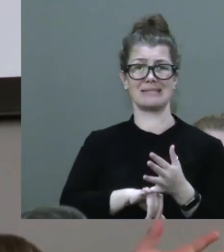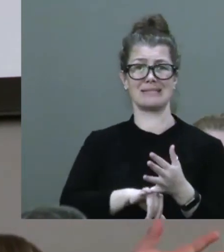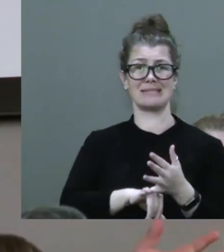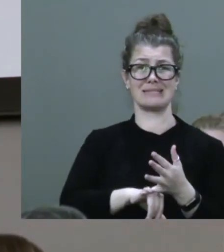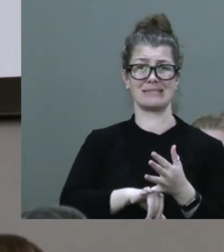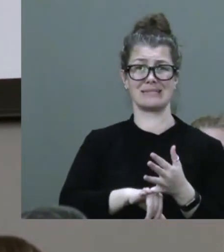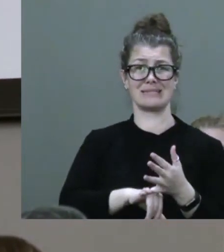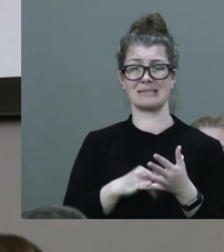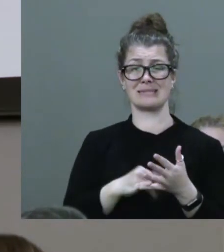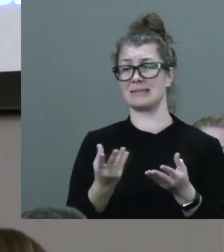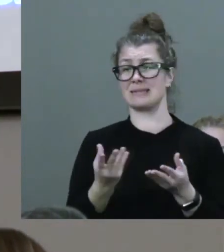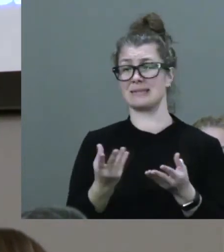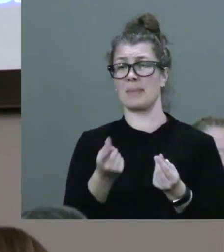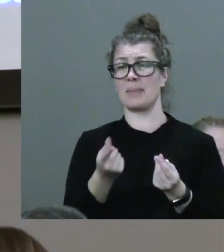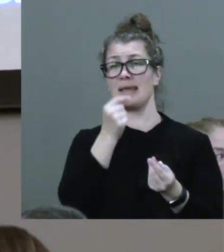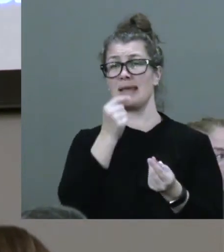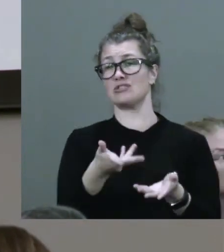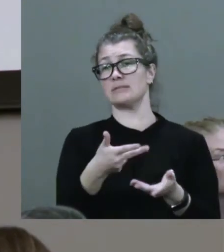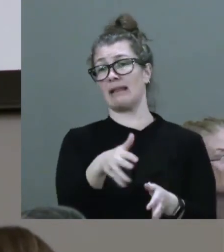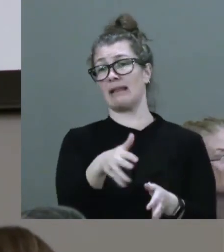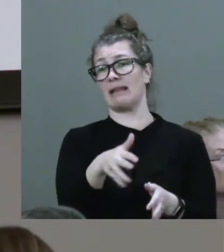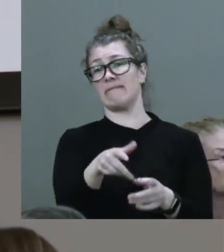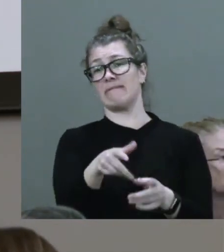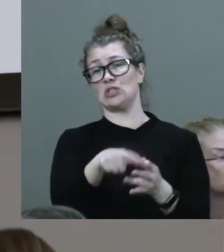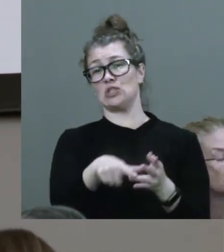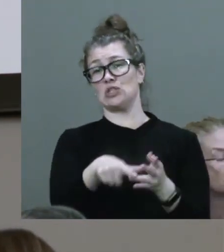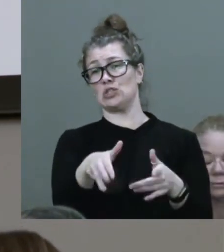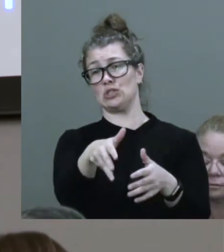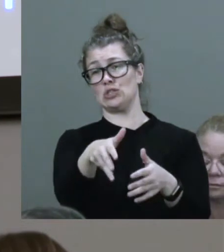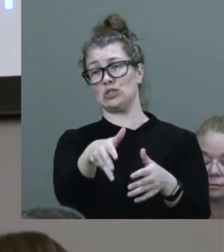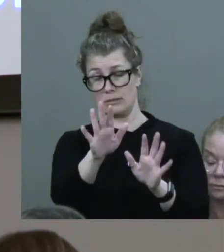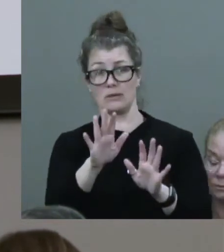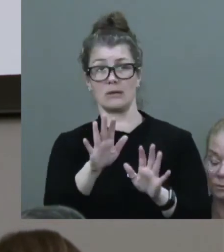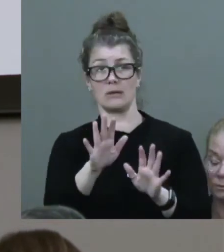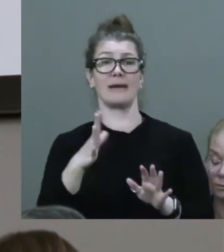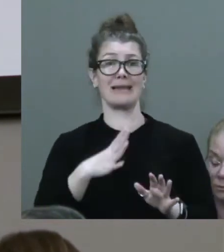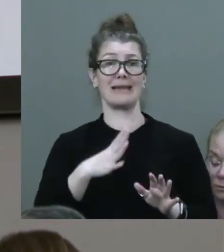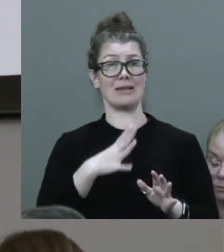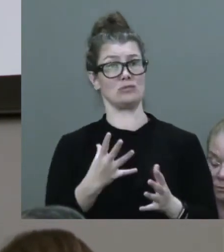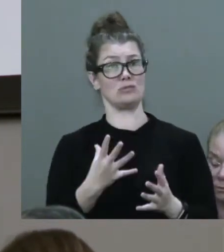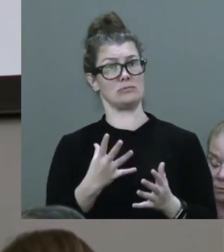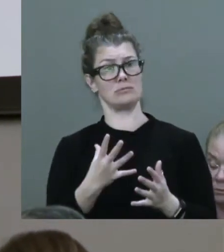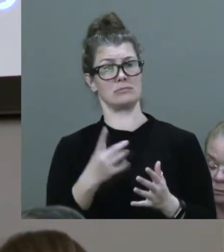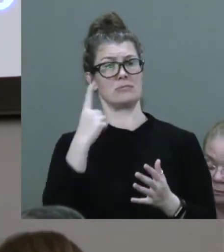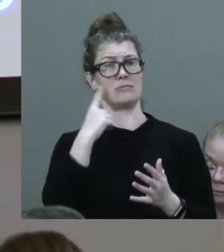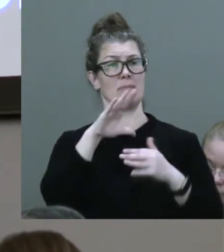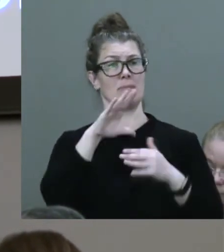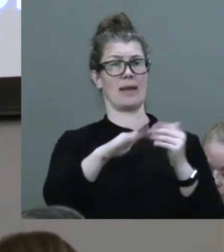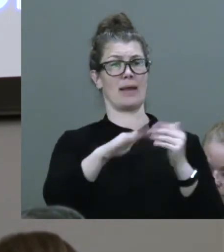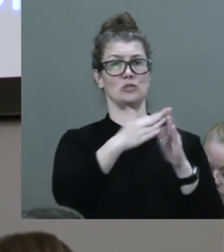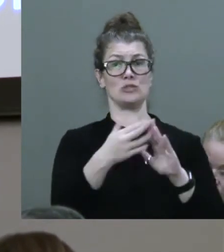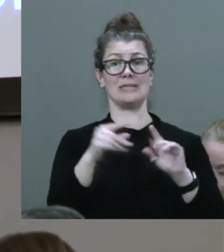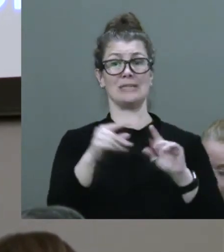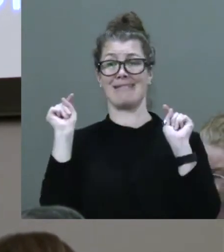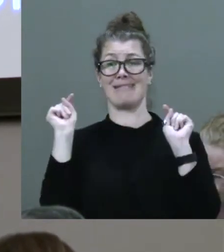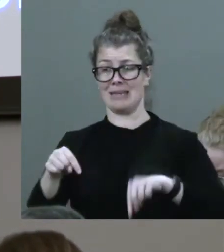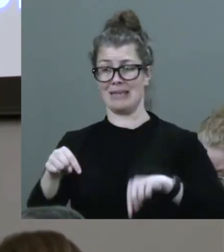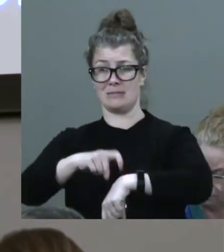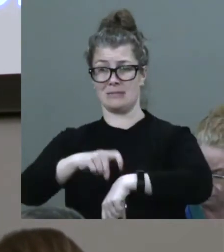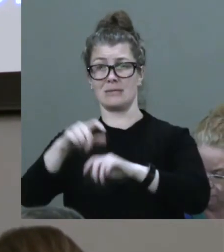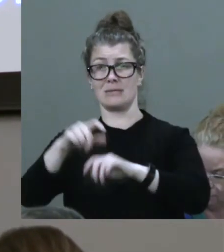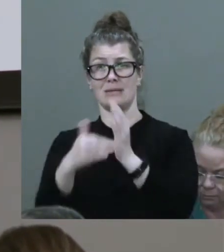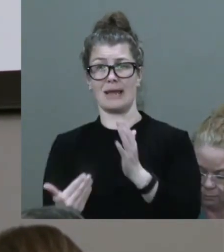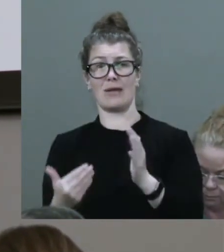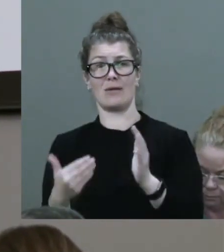alone to do justice for our community. But a tool that we have